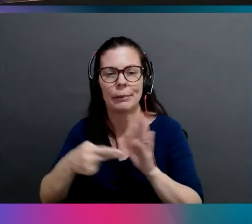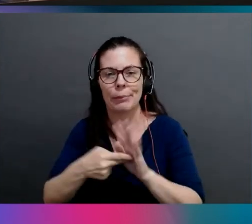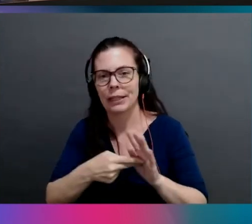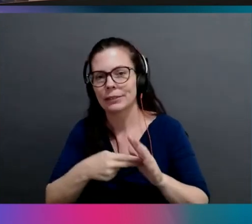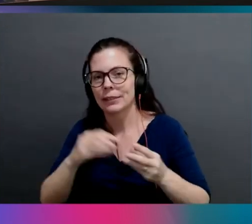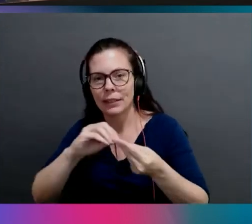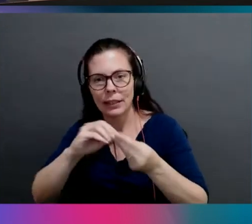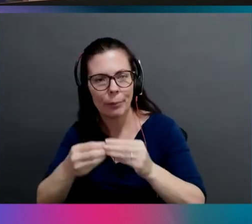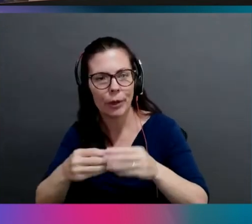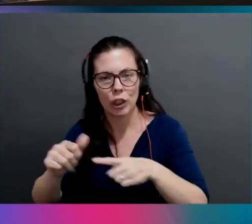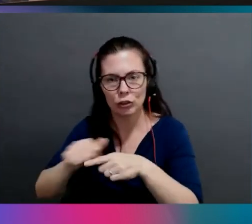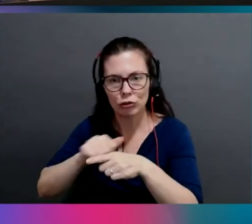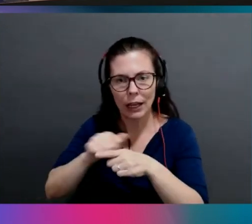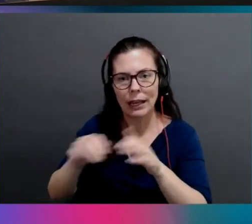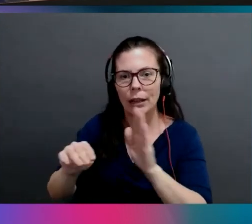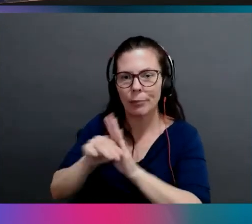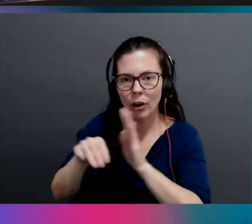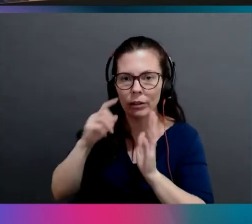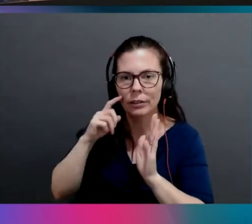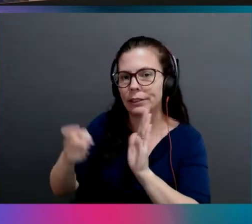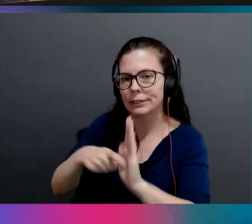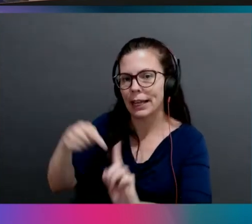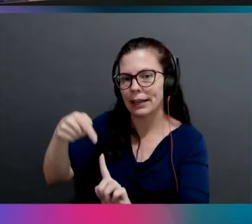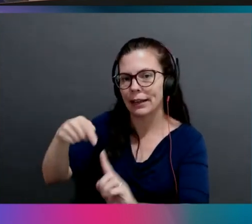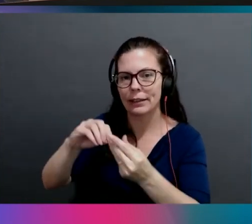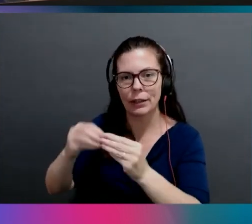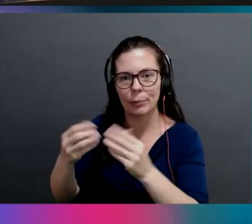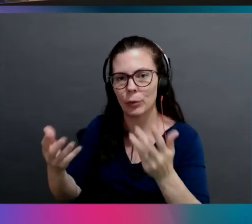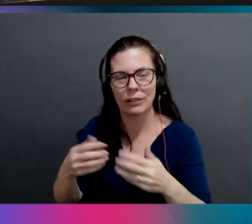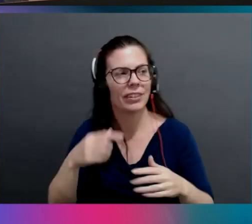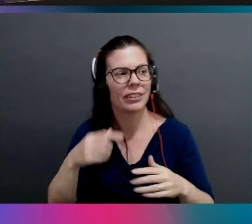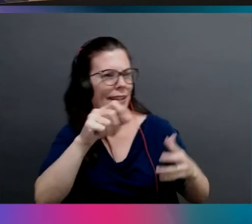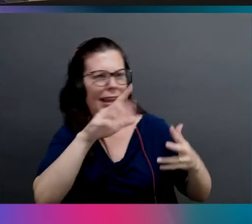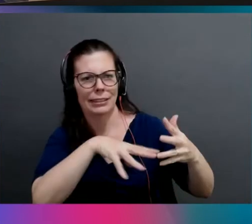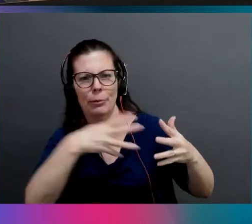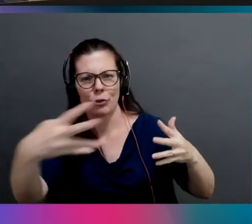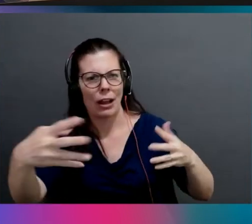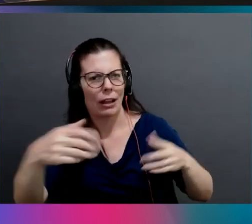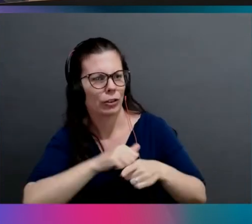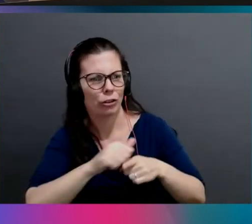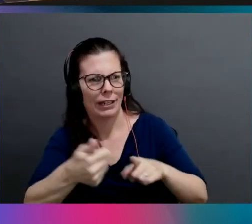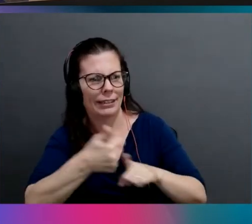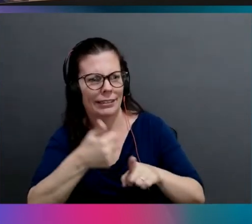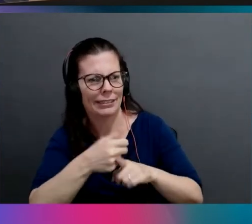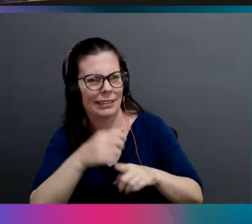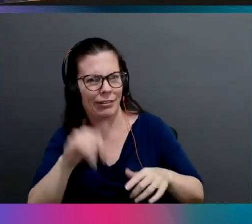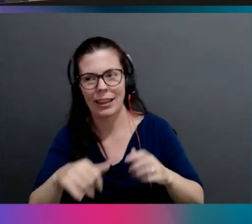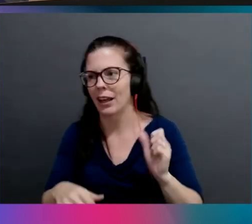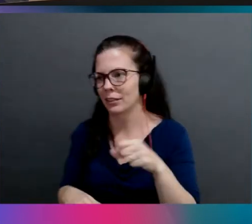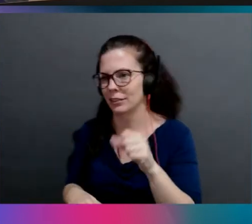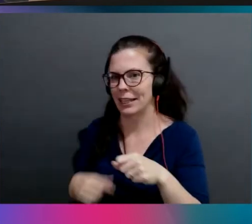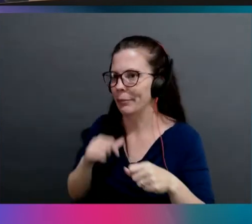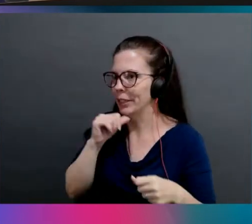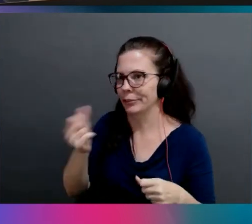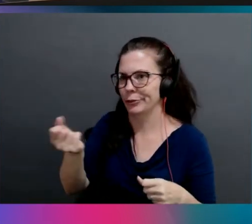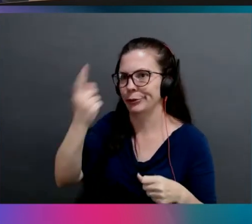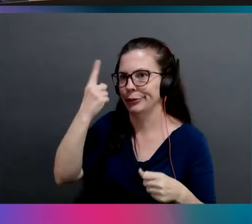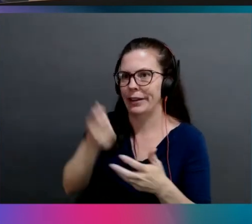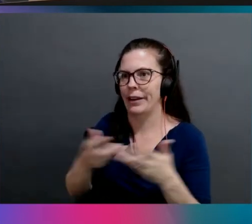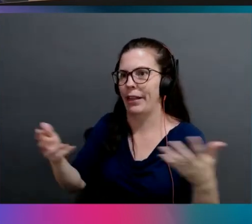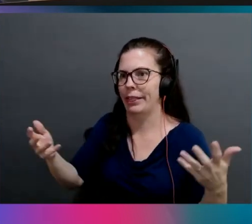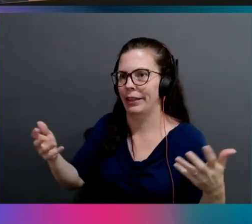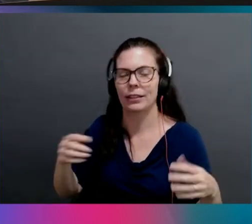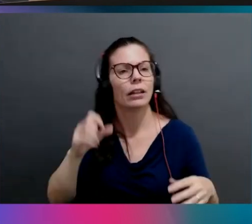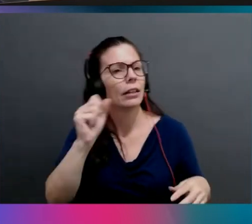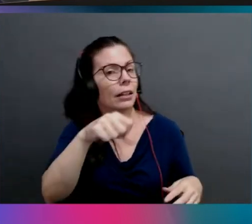a model to be able to detect what number it is. Yeah. There's some graph of it, like training itself. You're like, oh, okay. Yeah. And I don't understand any of it. They're like, once it, once